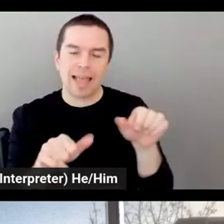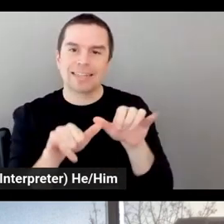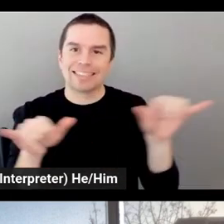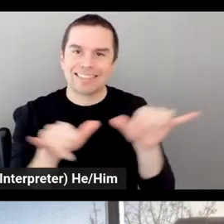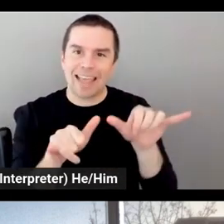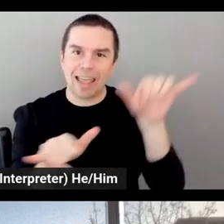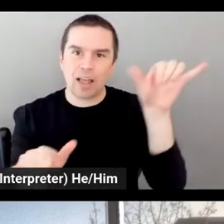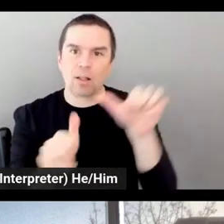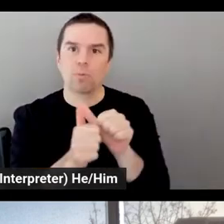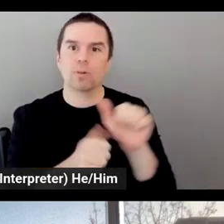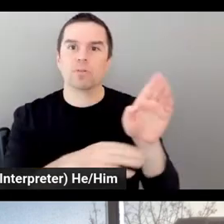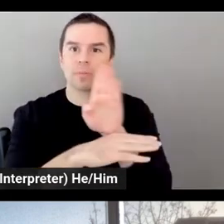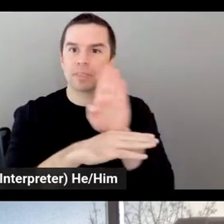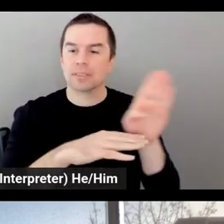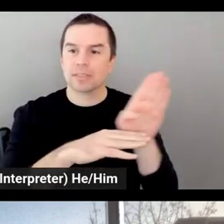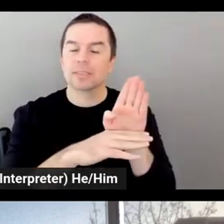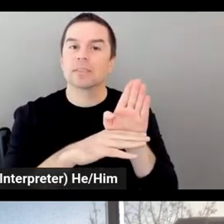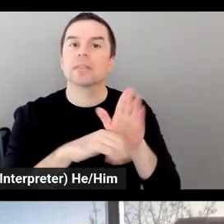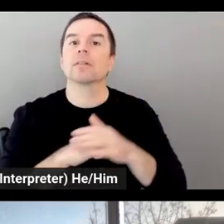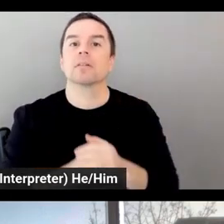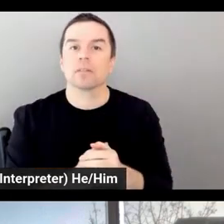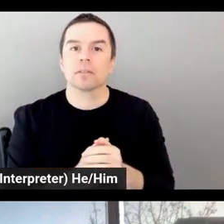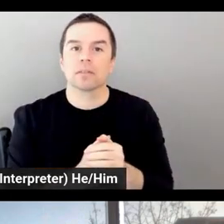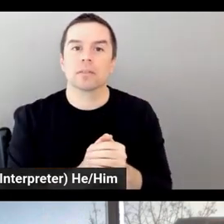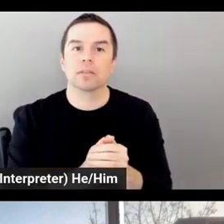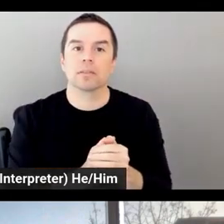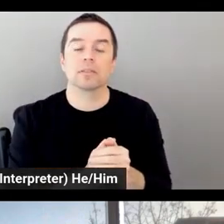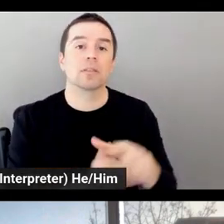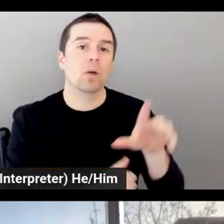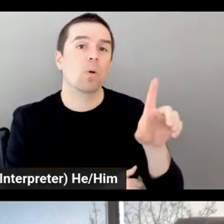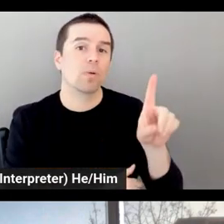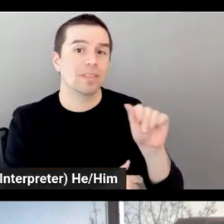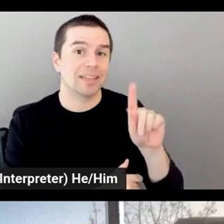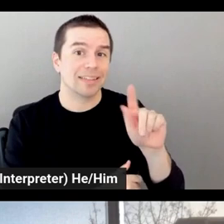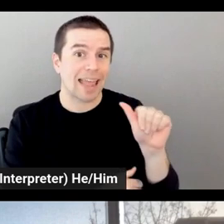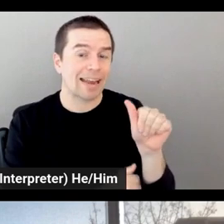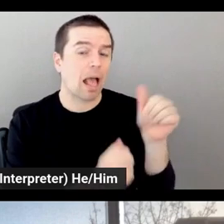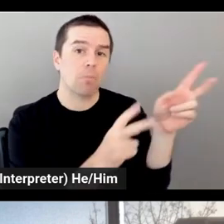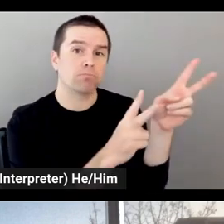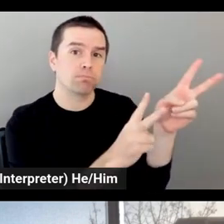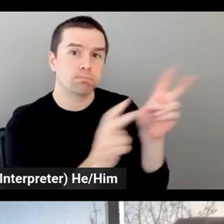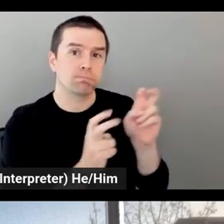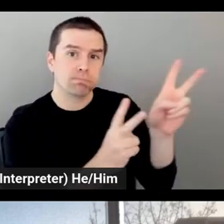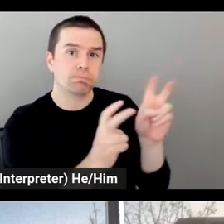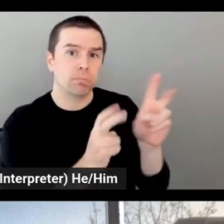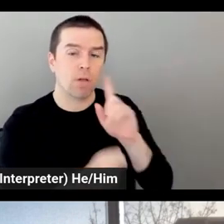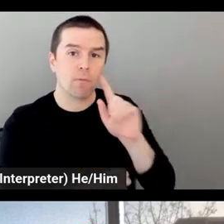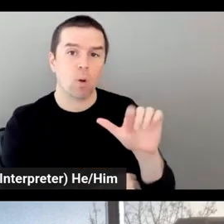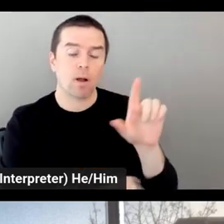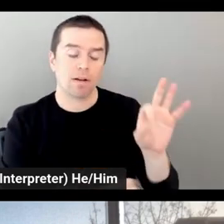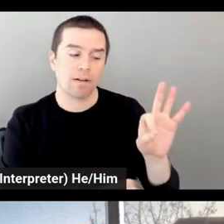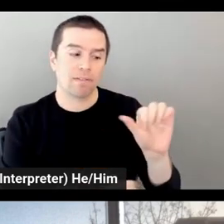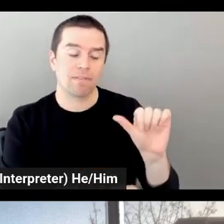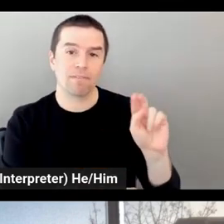data, the download that we had for the FAN app were much way more than we expected for this launch.